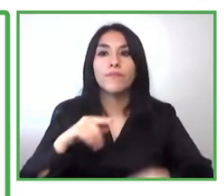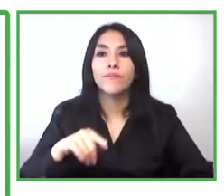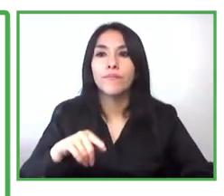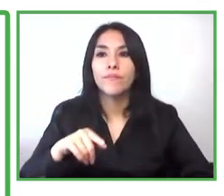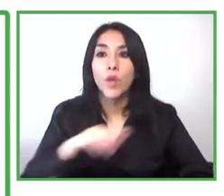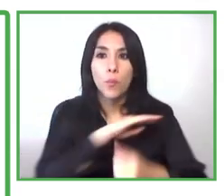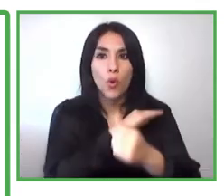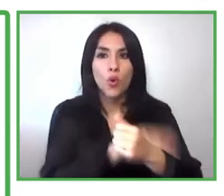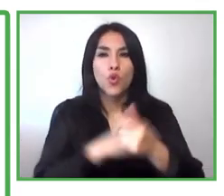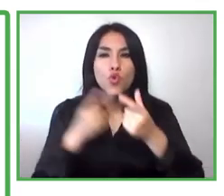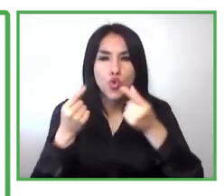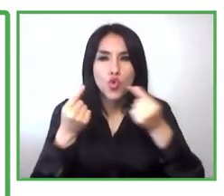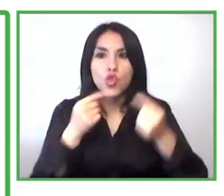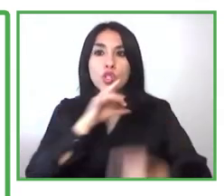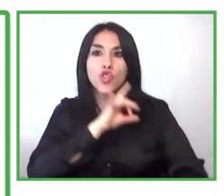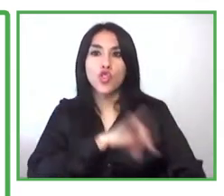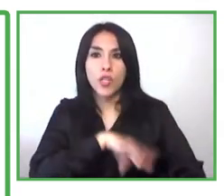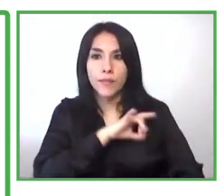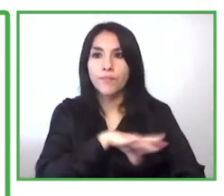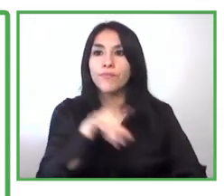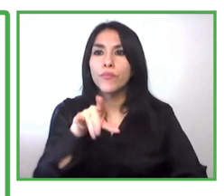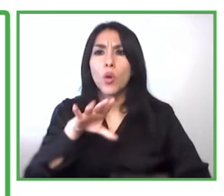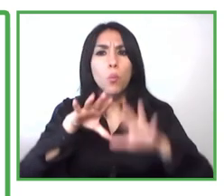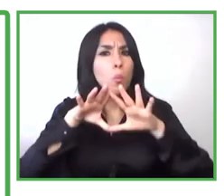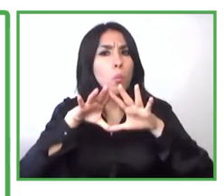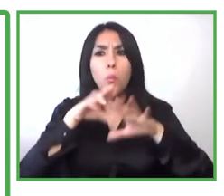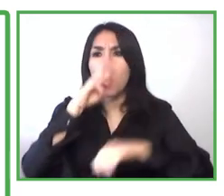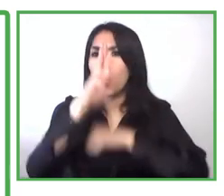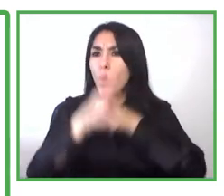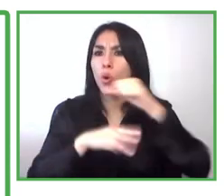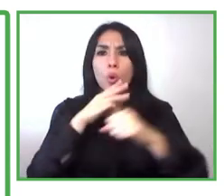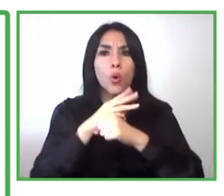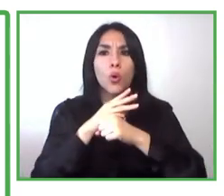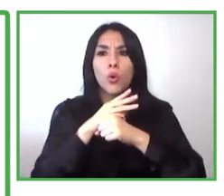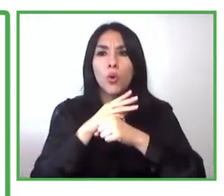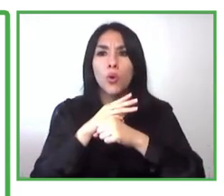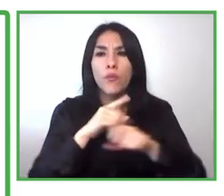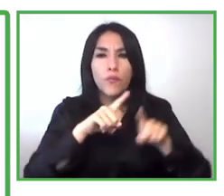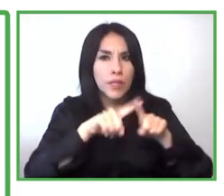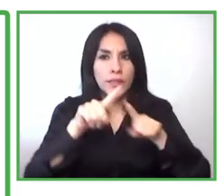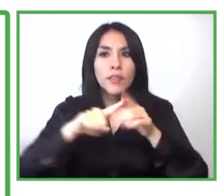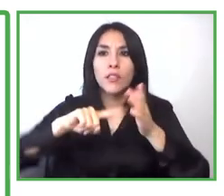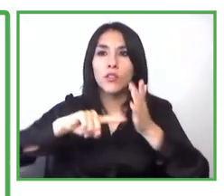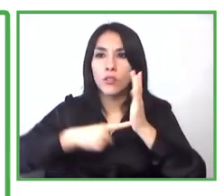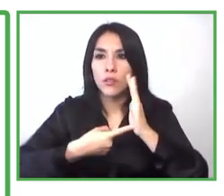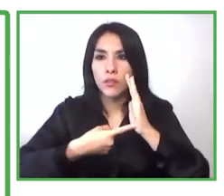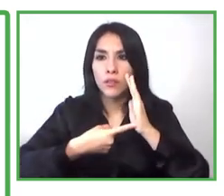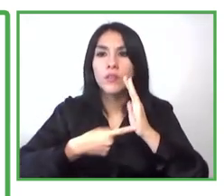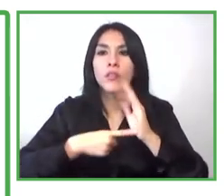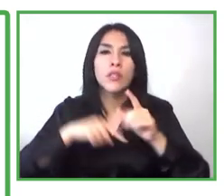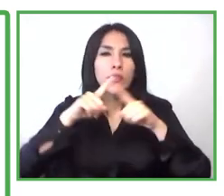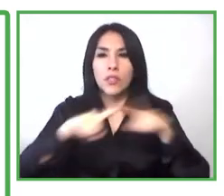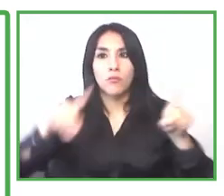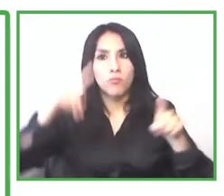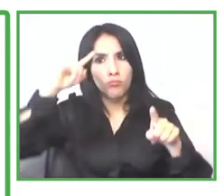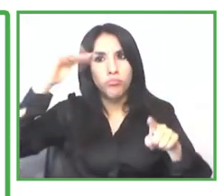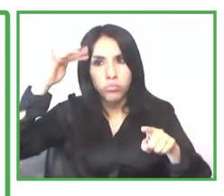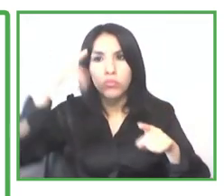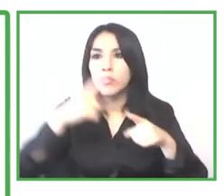only in chile but in the world that allowed this initiative could allow us to know different tools and different methodologies